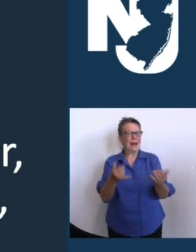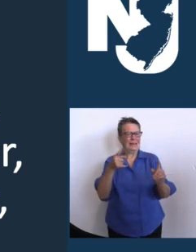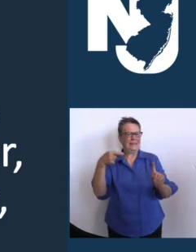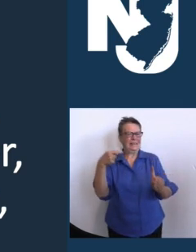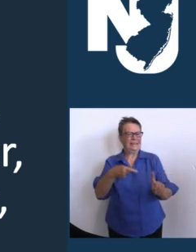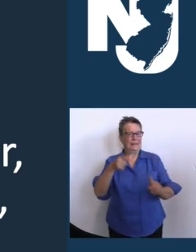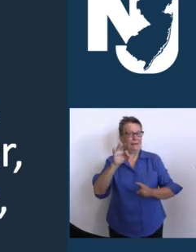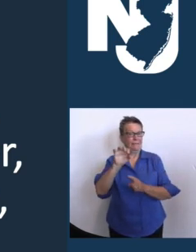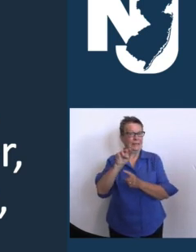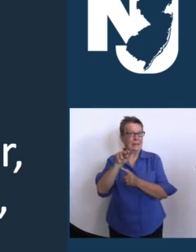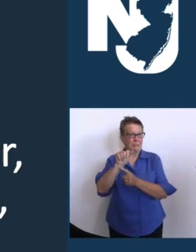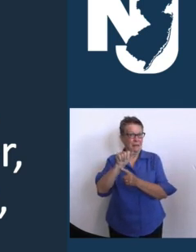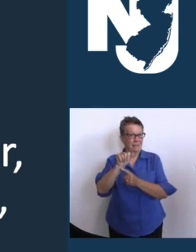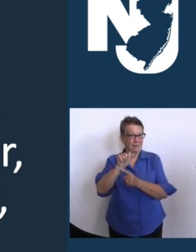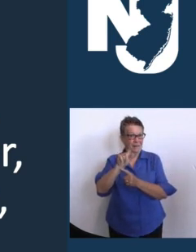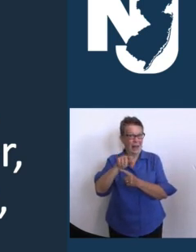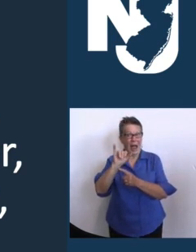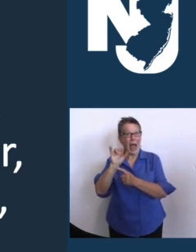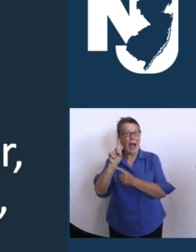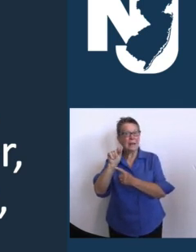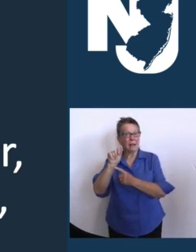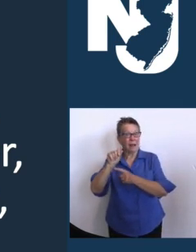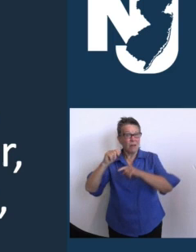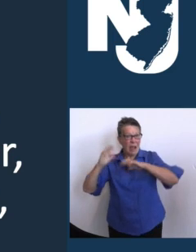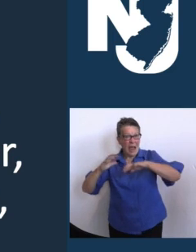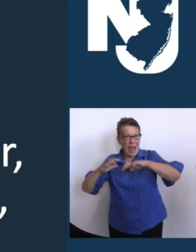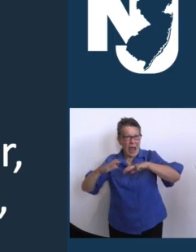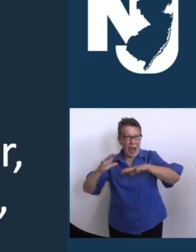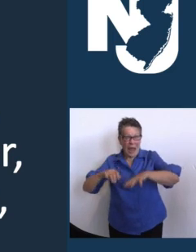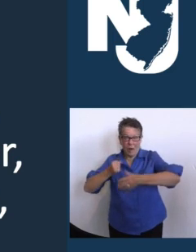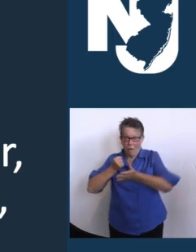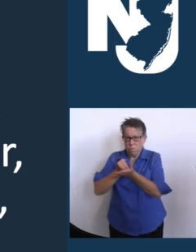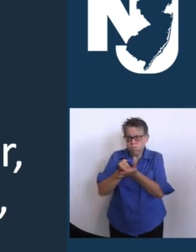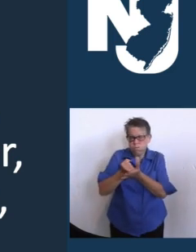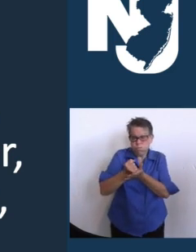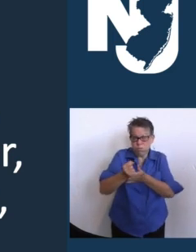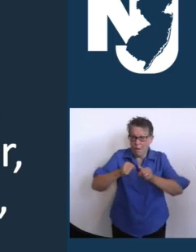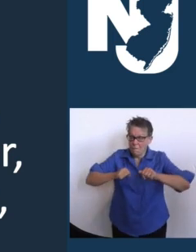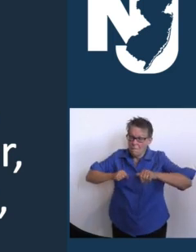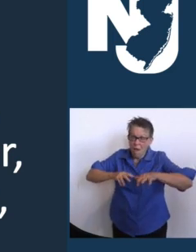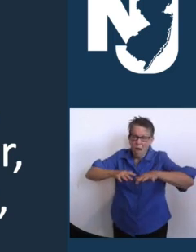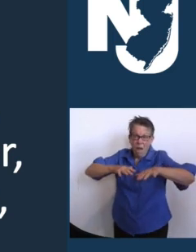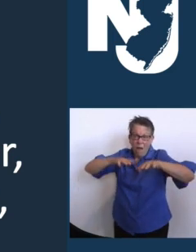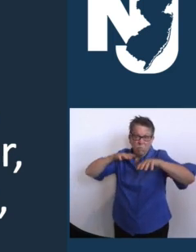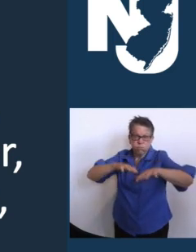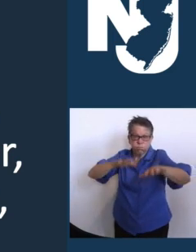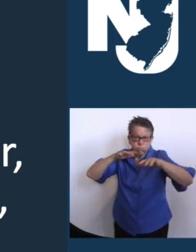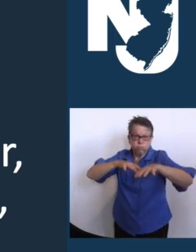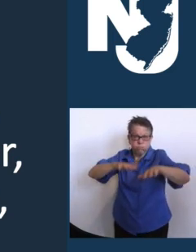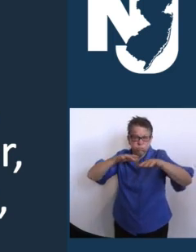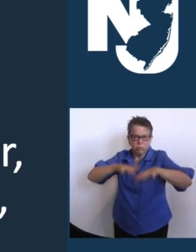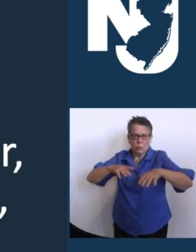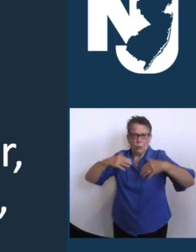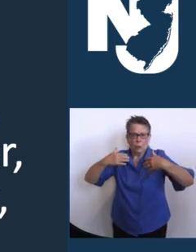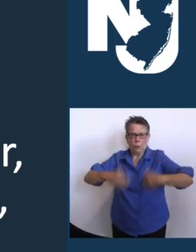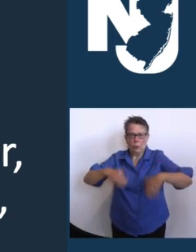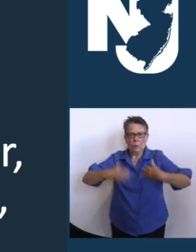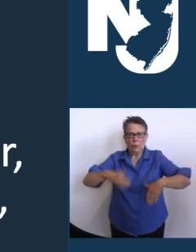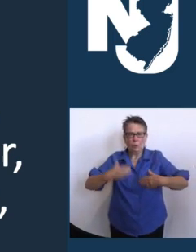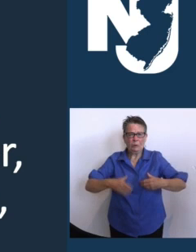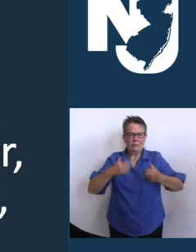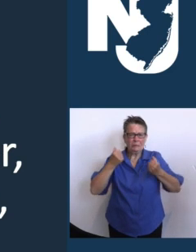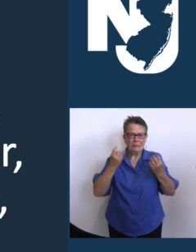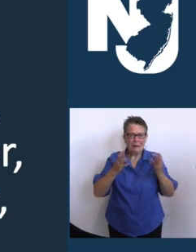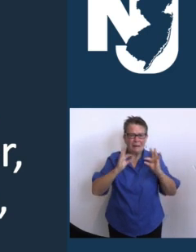and it is a storm which has taken an enormous toll, and Pat has just informed me that sadly the death toll is now officially up to 30.